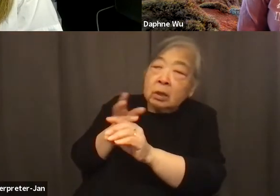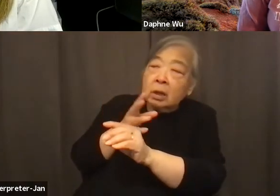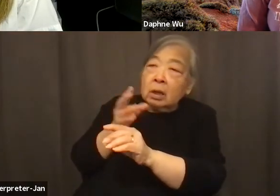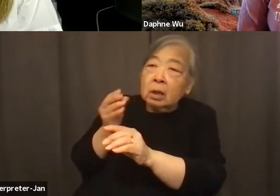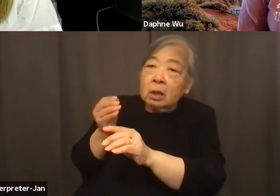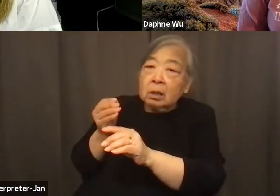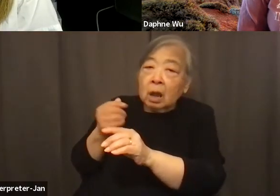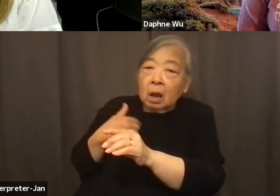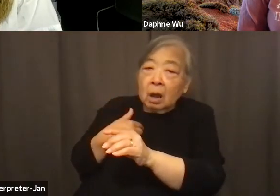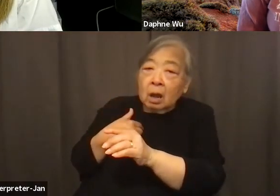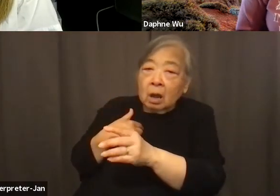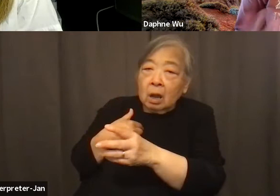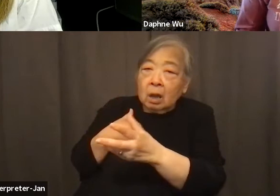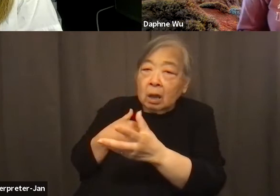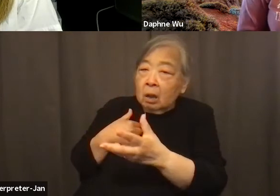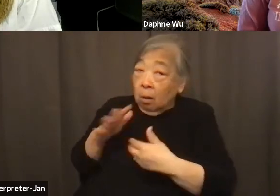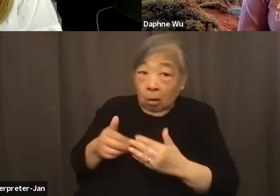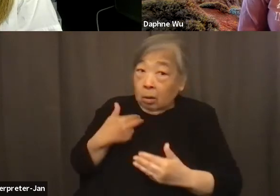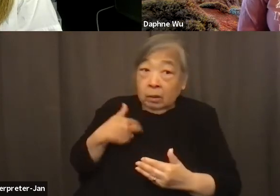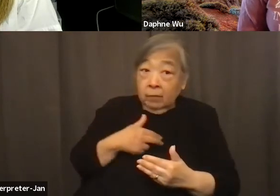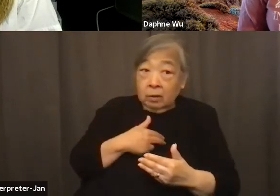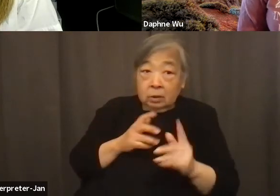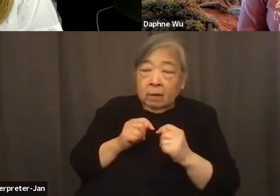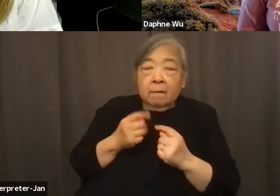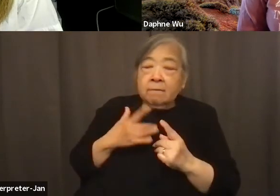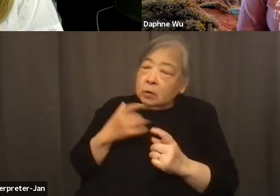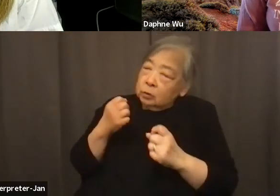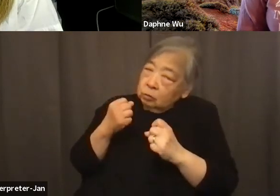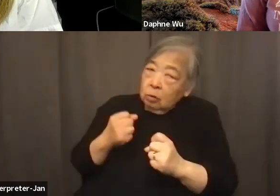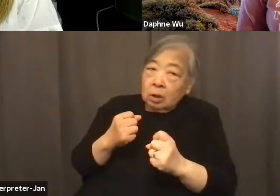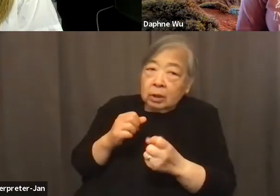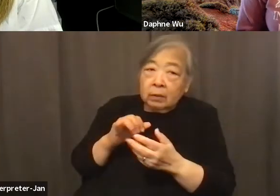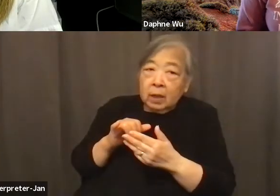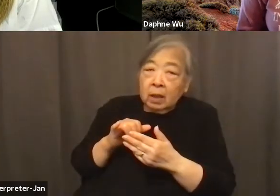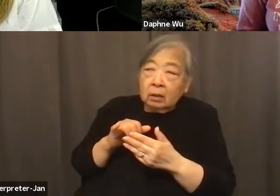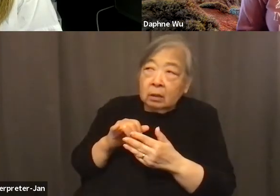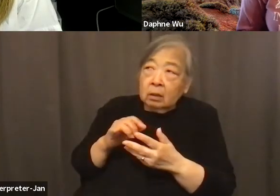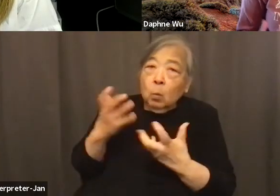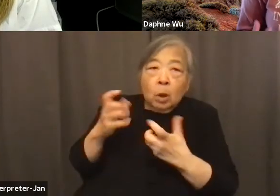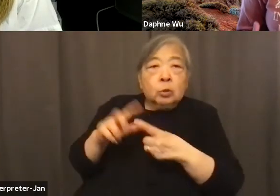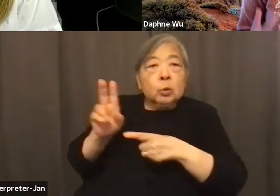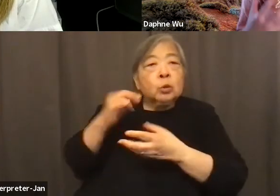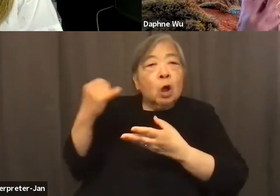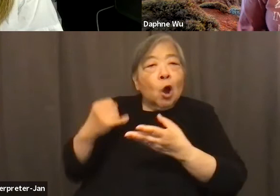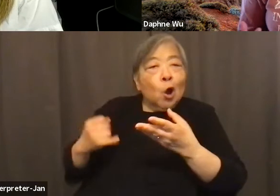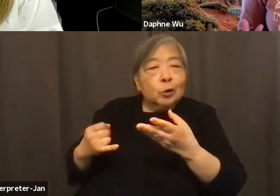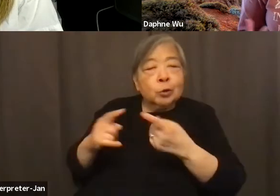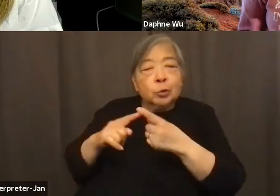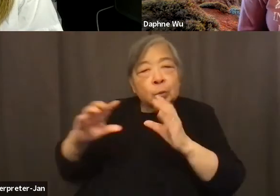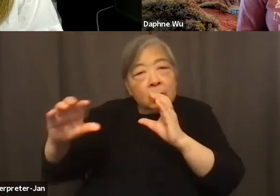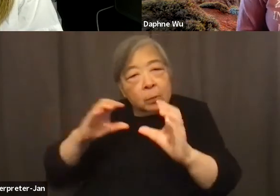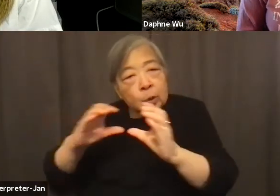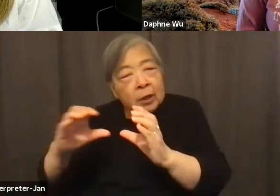know, all of us on our team feel really strongly about using art as a way to communicate these complex,